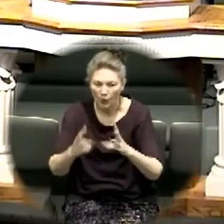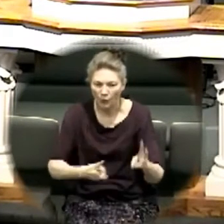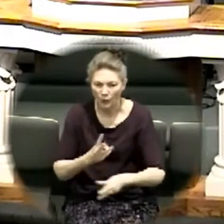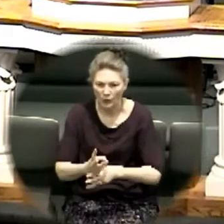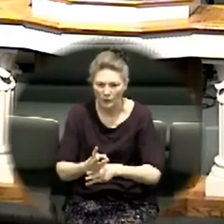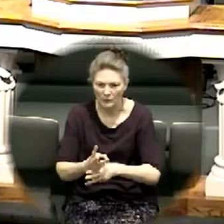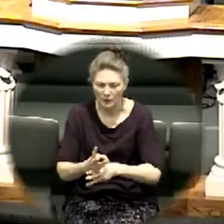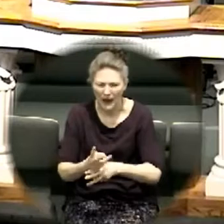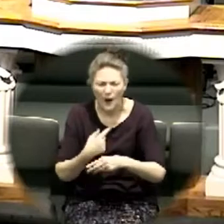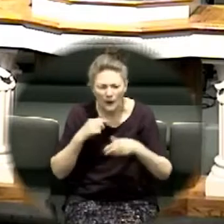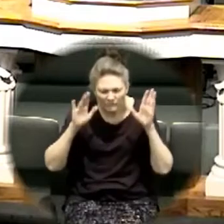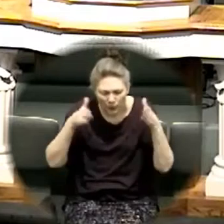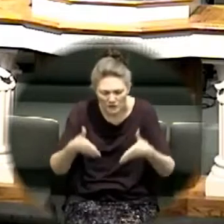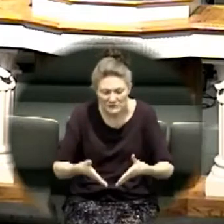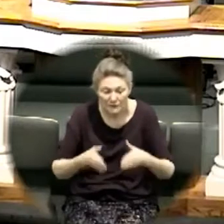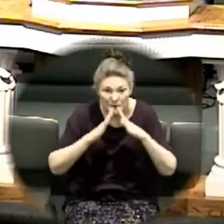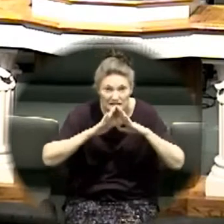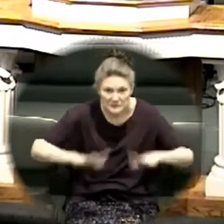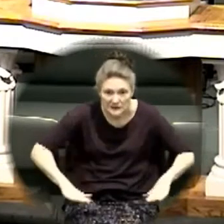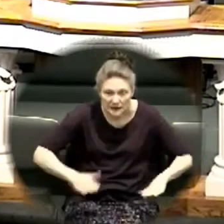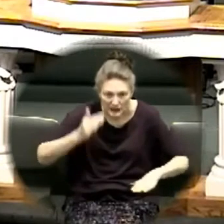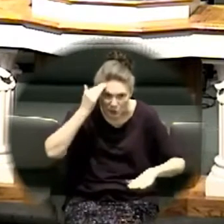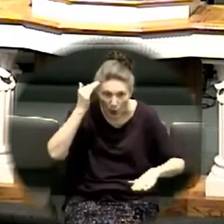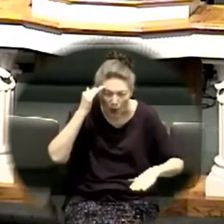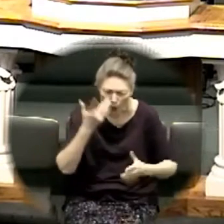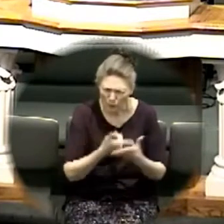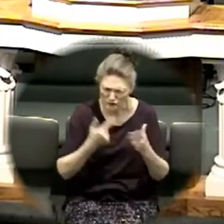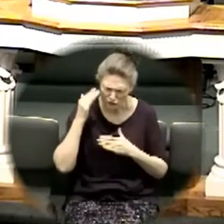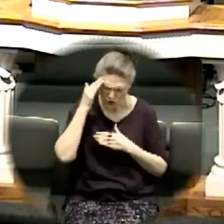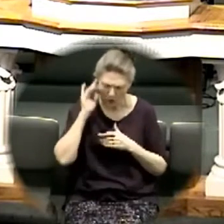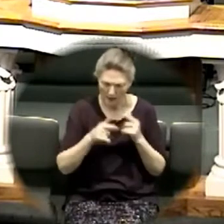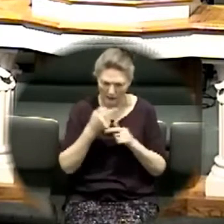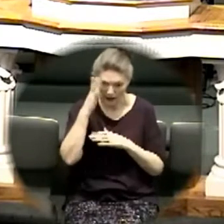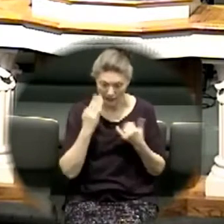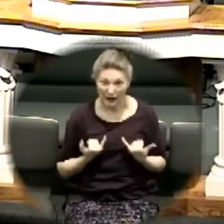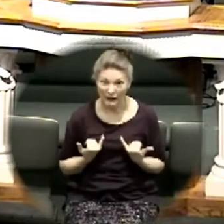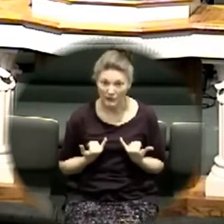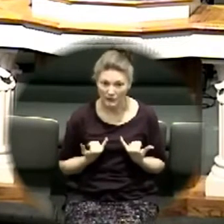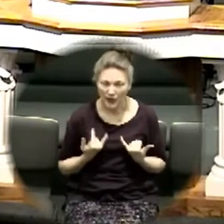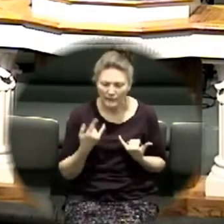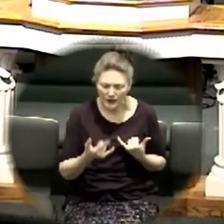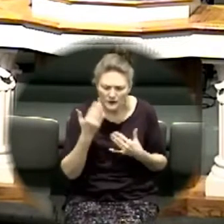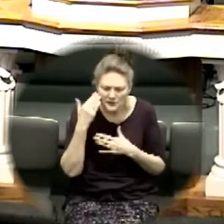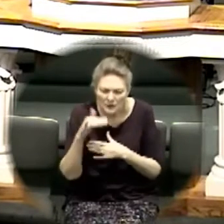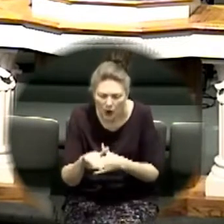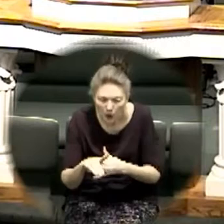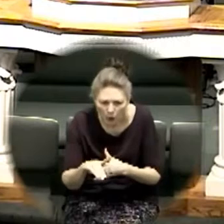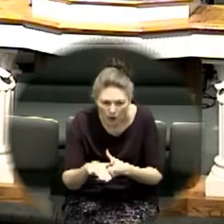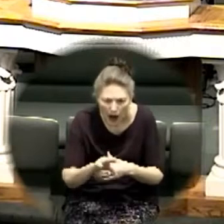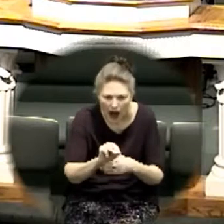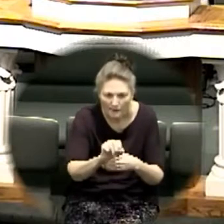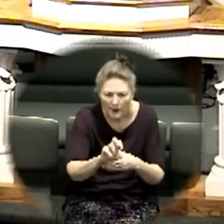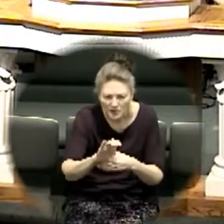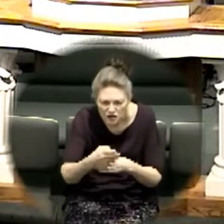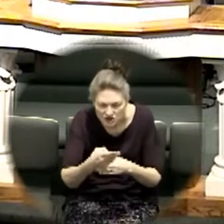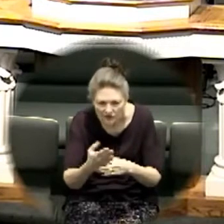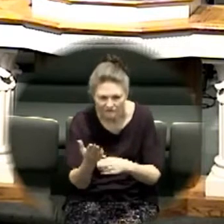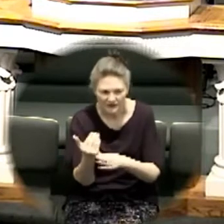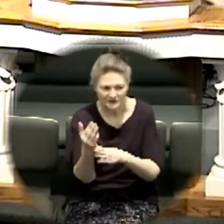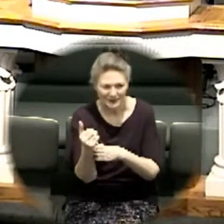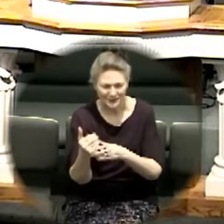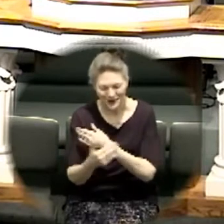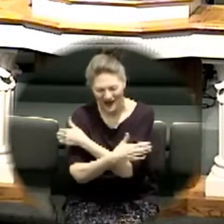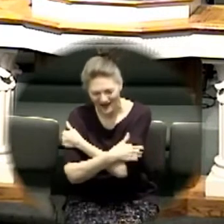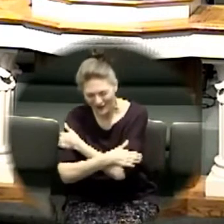what do you know about god now that you didn't know on march 15th when you hugged